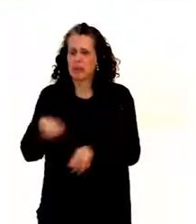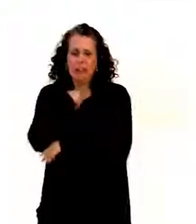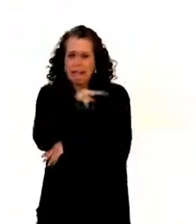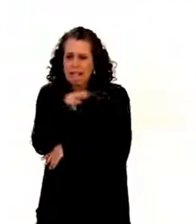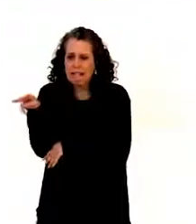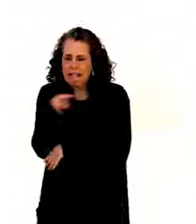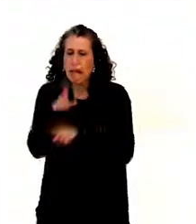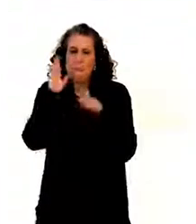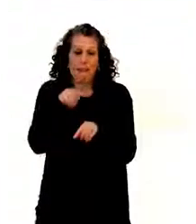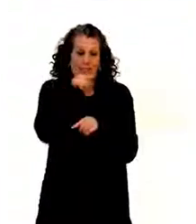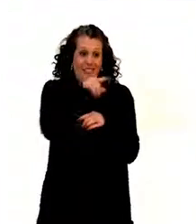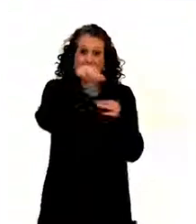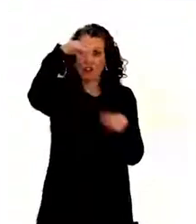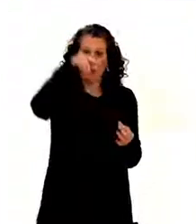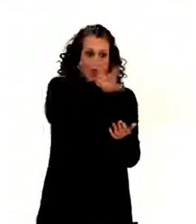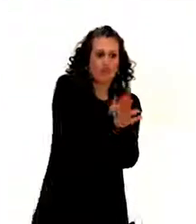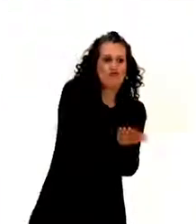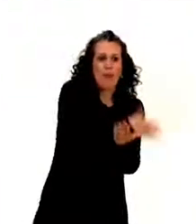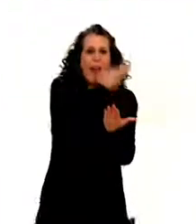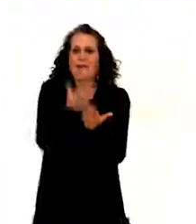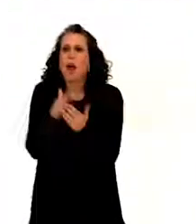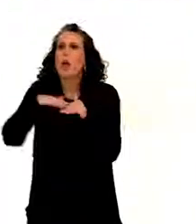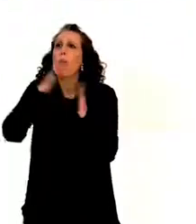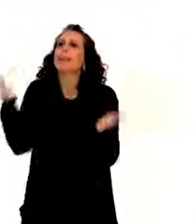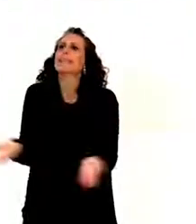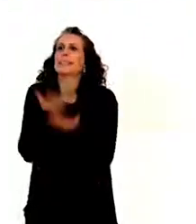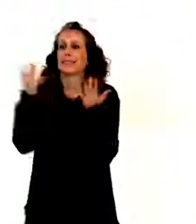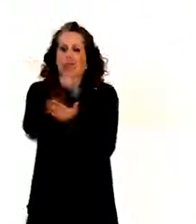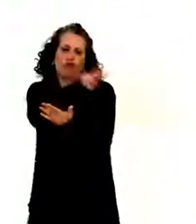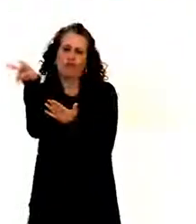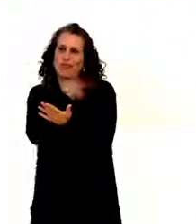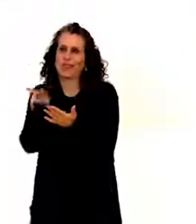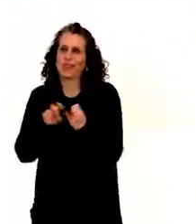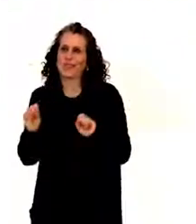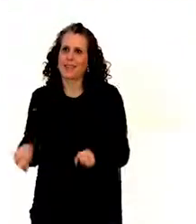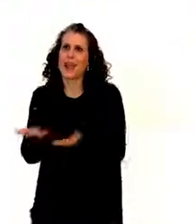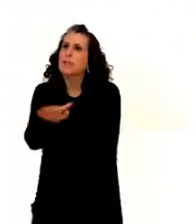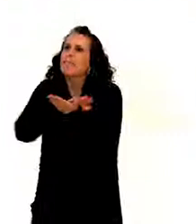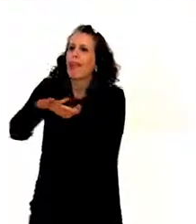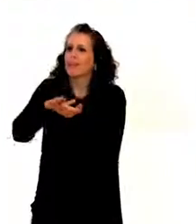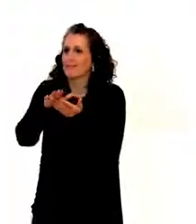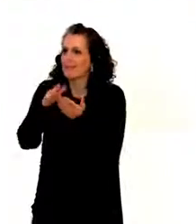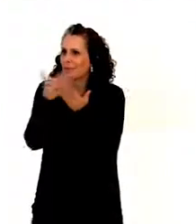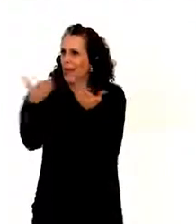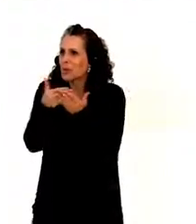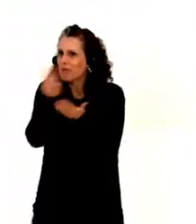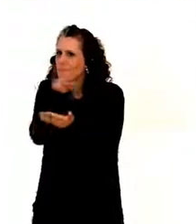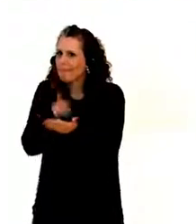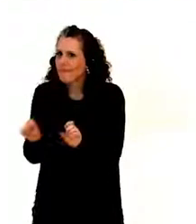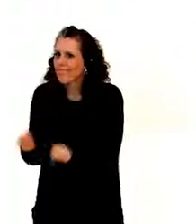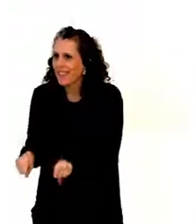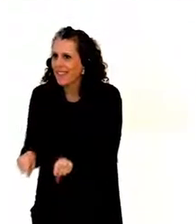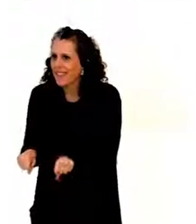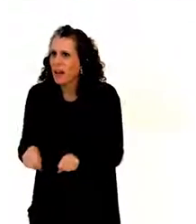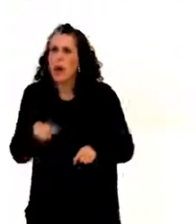translation of those documents, at least basic ones, for him into plain language, easy read format. So,